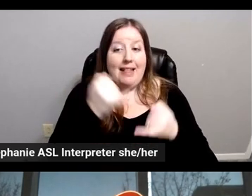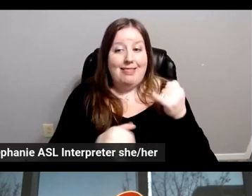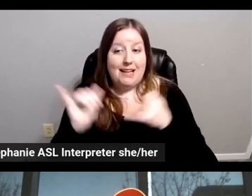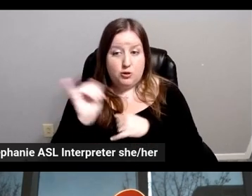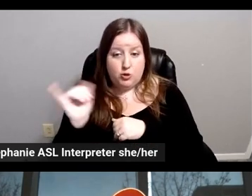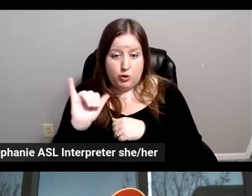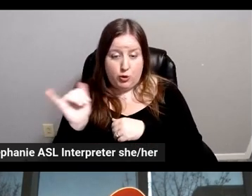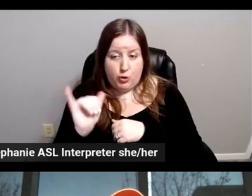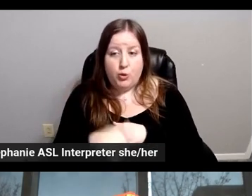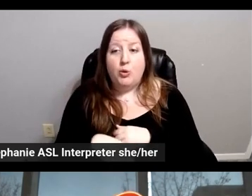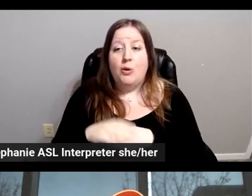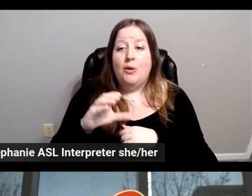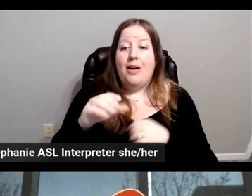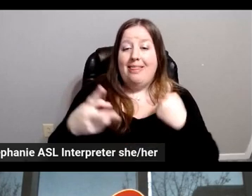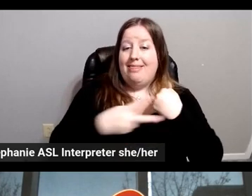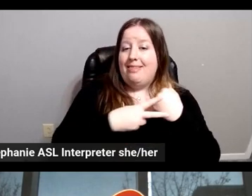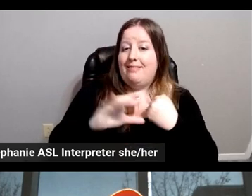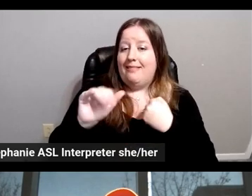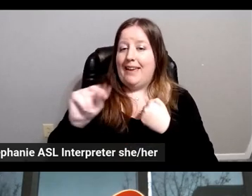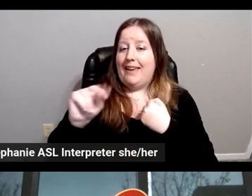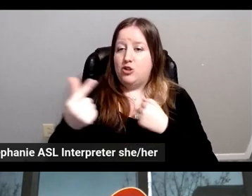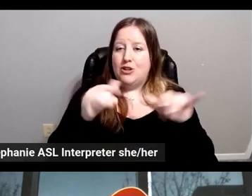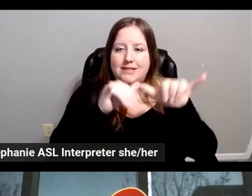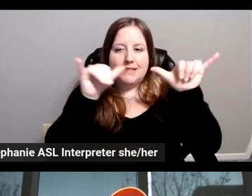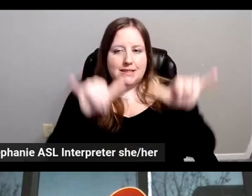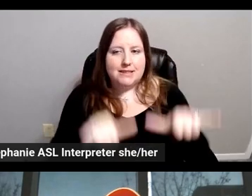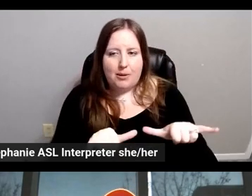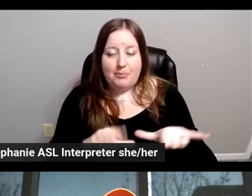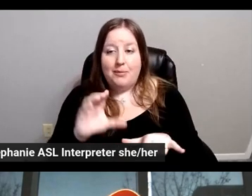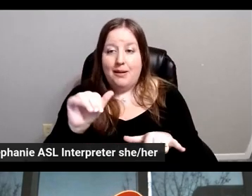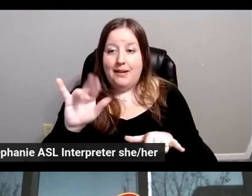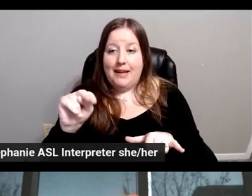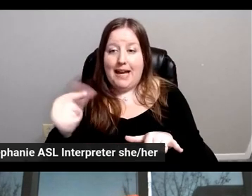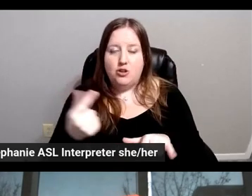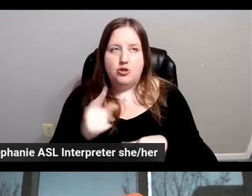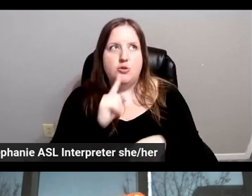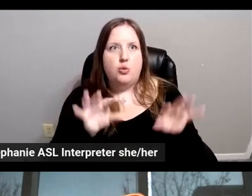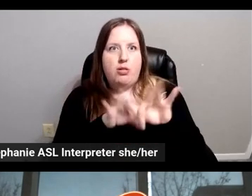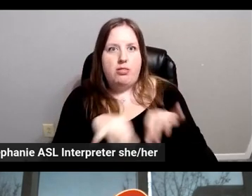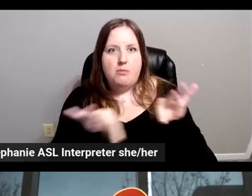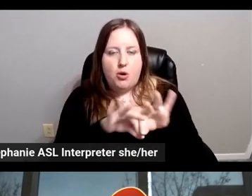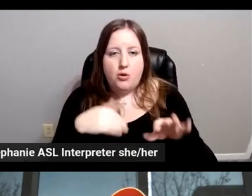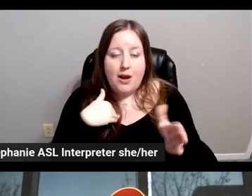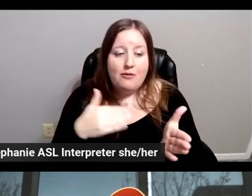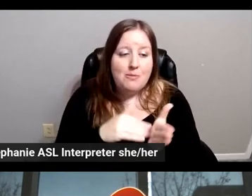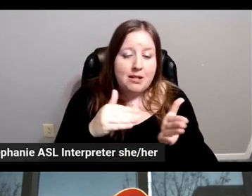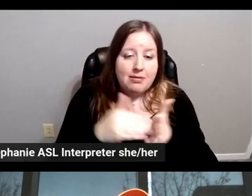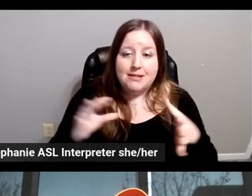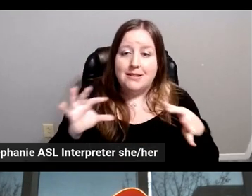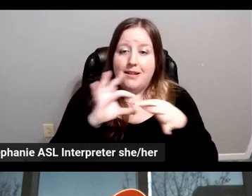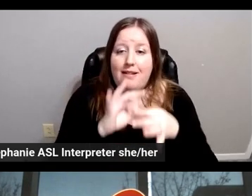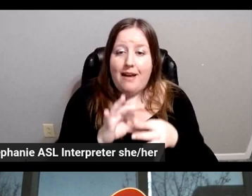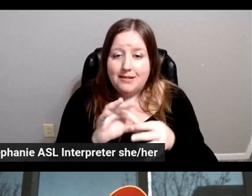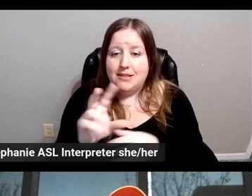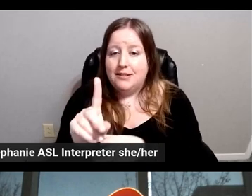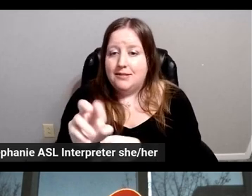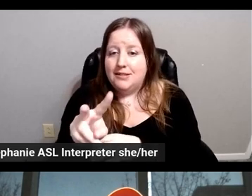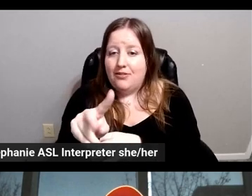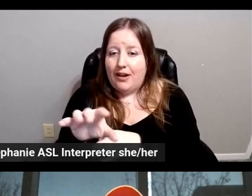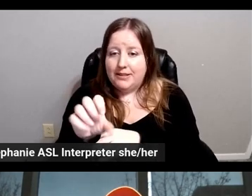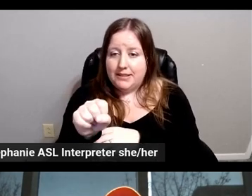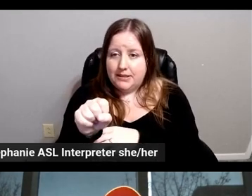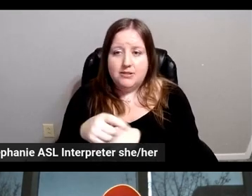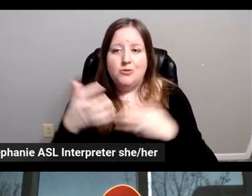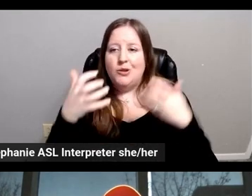least, the caching system you saw in the video. Caching is super important. Again, you have millions of connected devices. You don't want to have